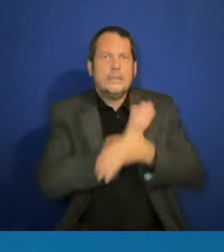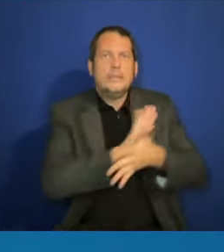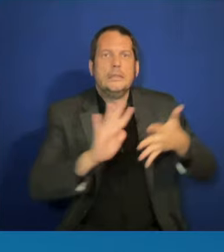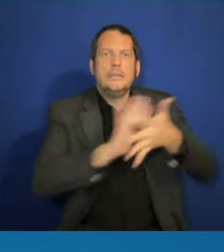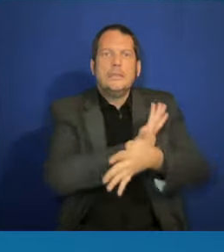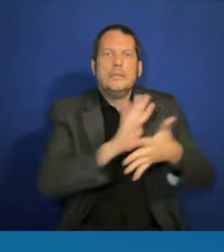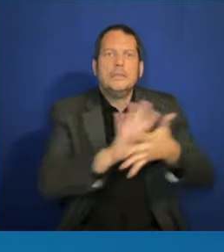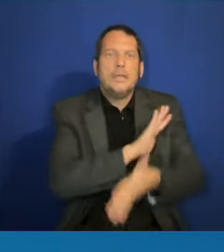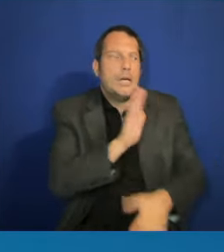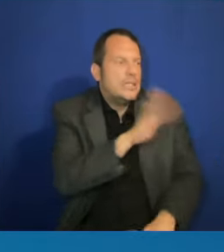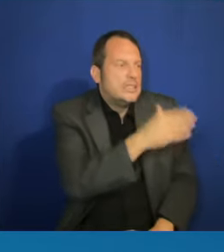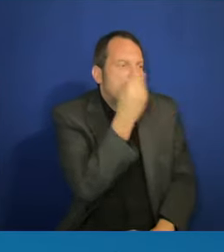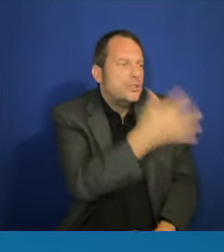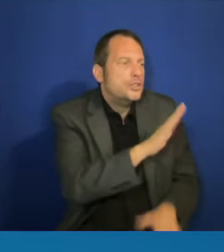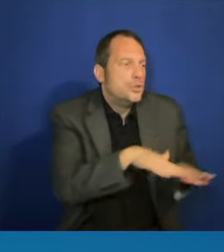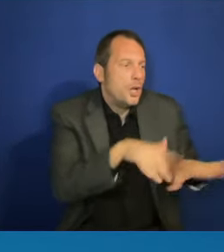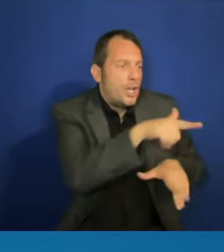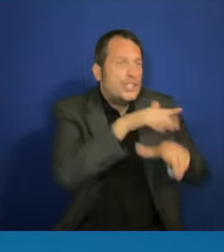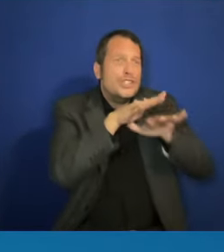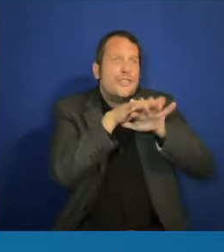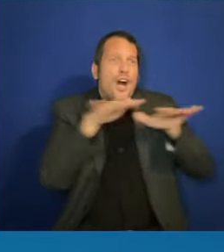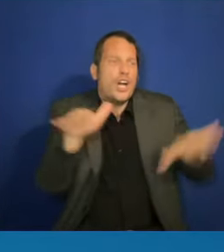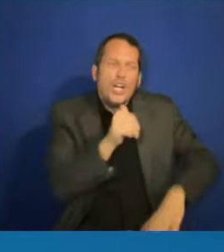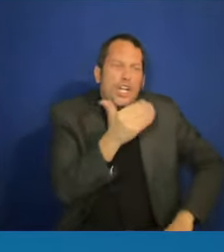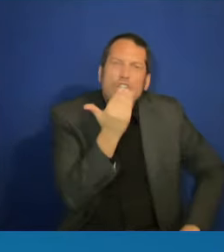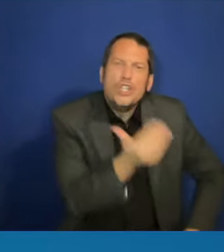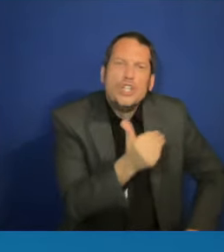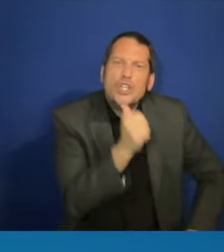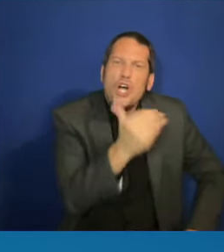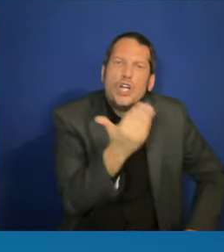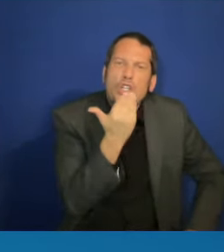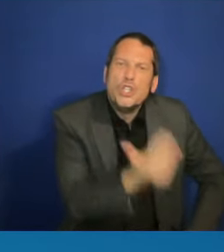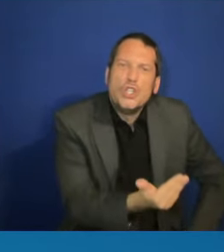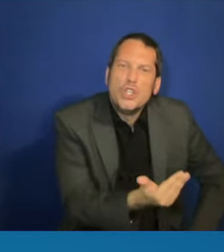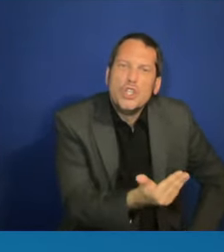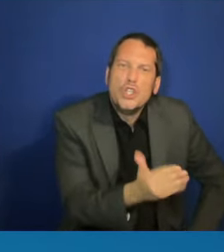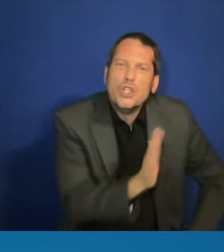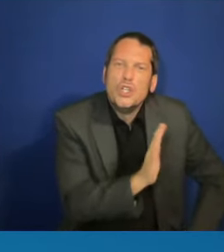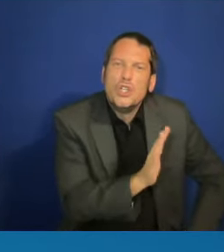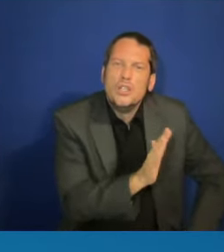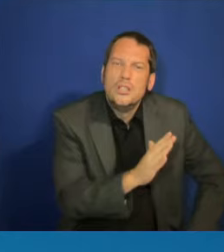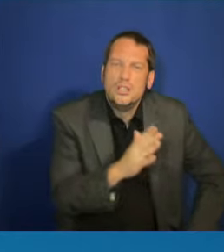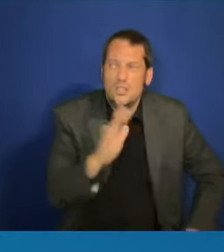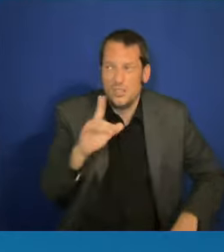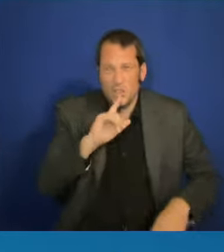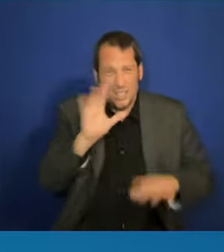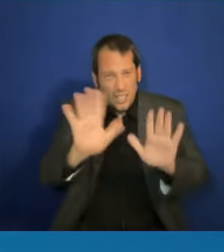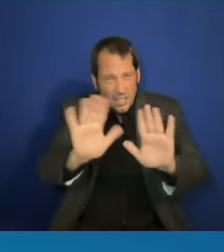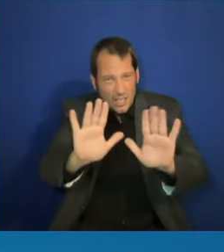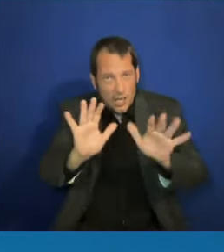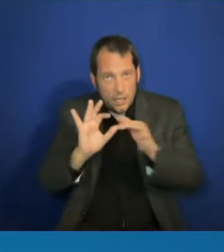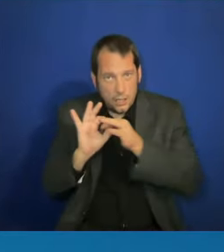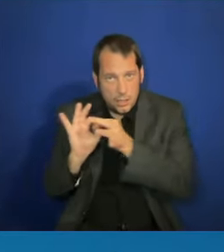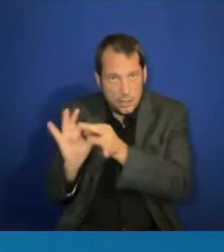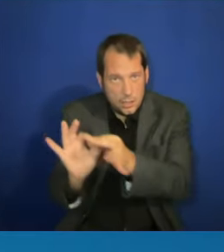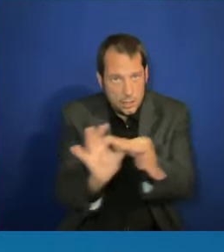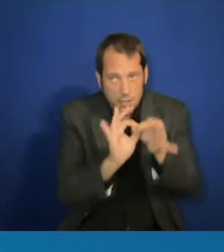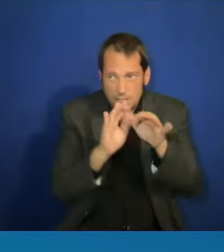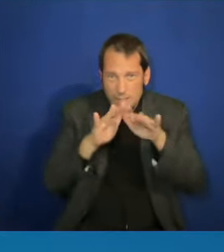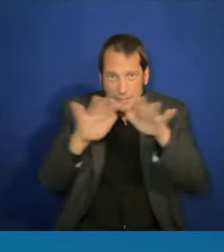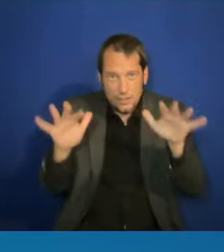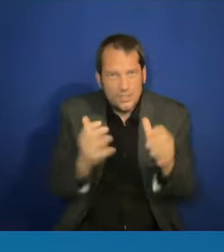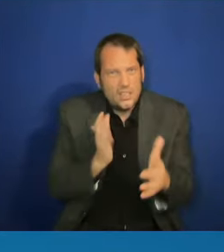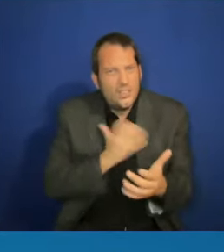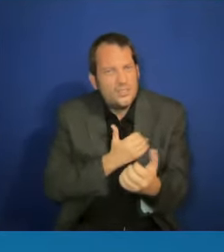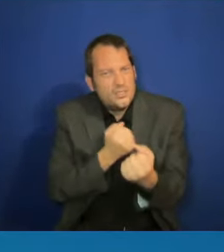is our power. Look what they're doing. Extremist so-called leaders who are daring to suggest that studying and